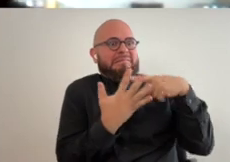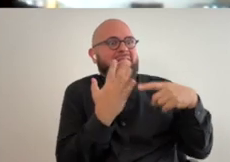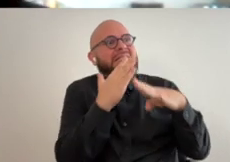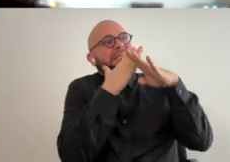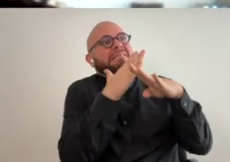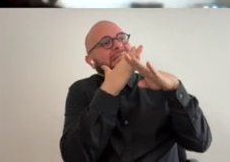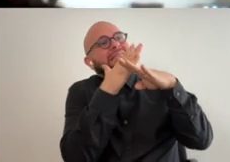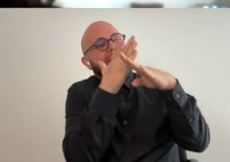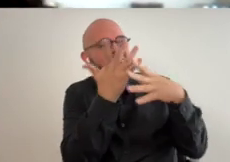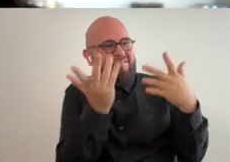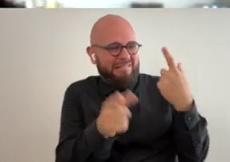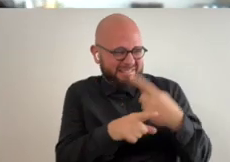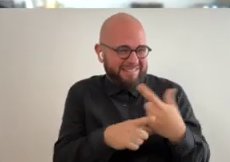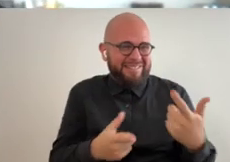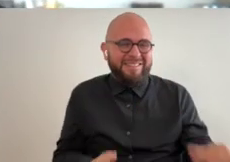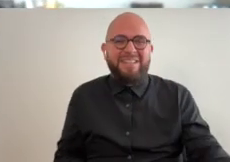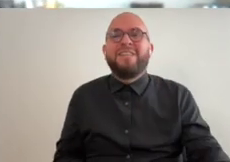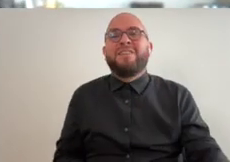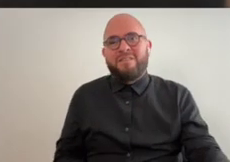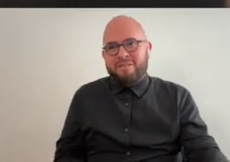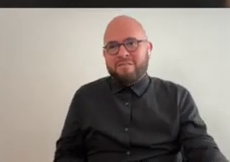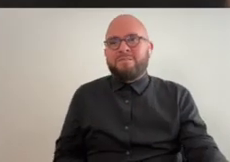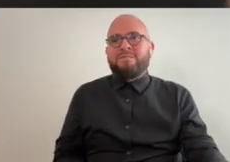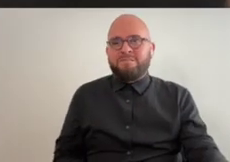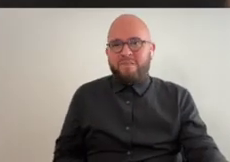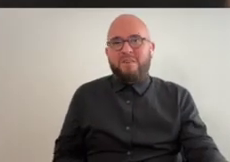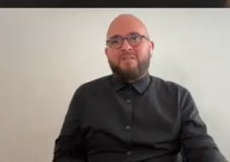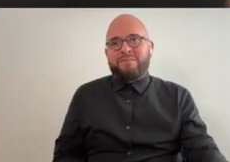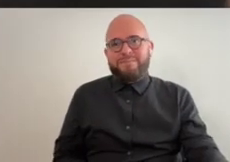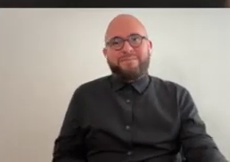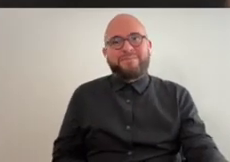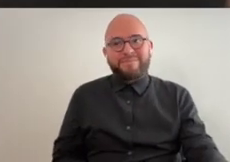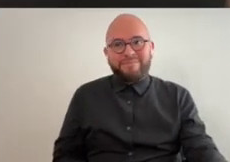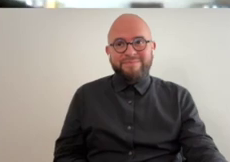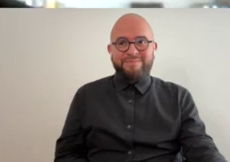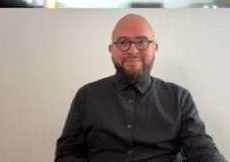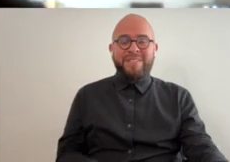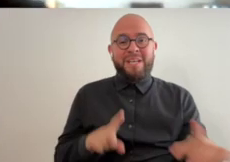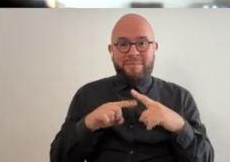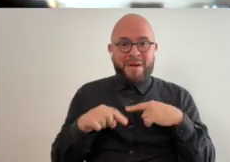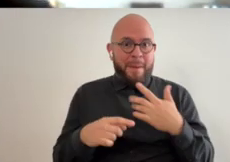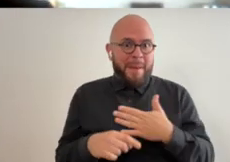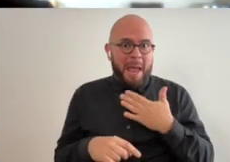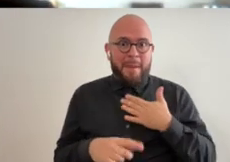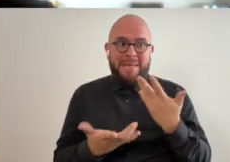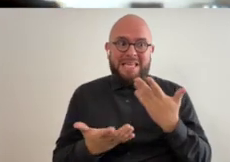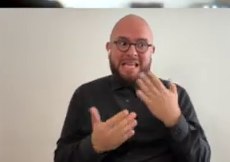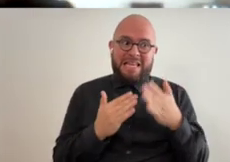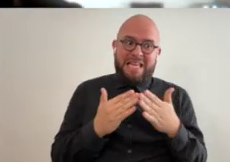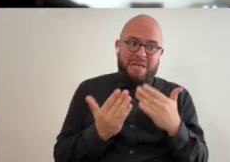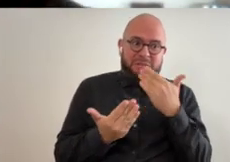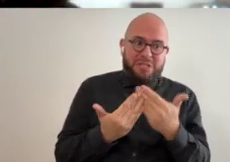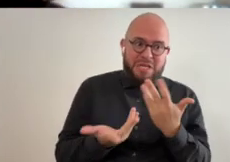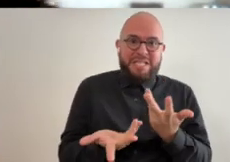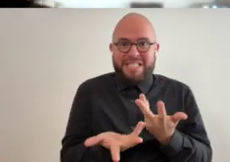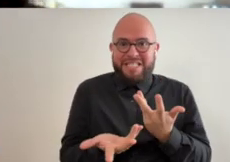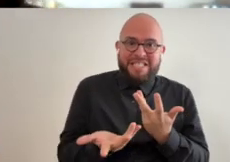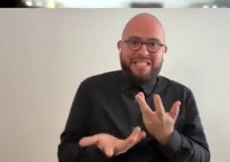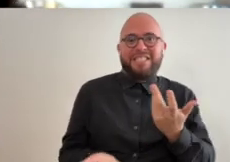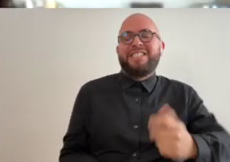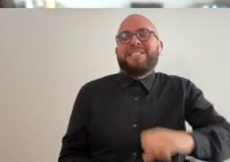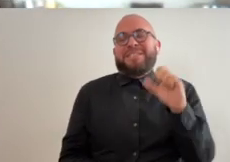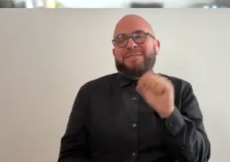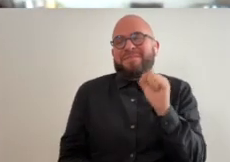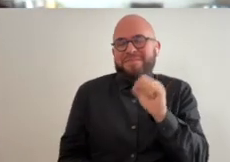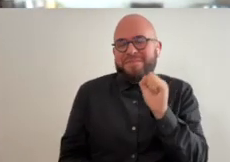so to speak yeah but um i'm glad it turned out well in the end yeah i